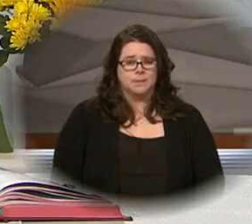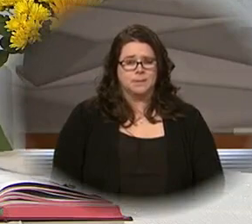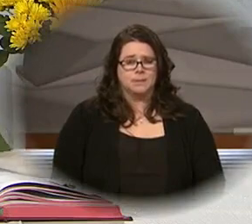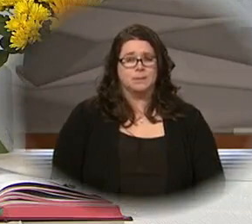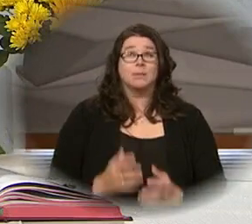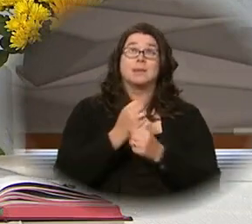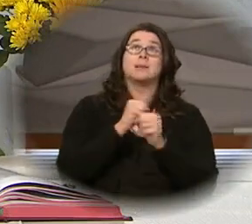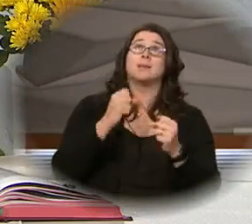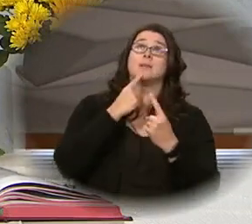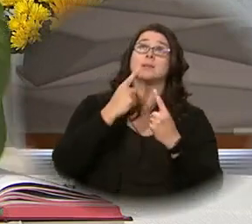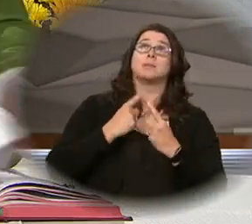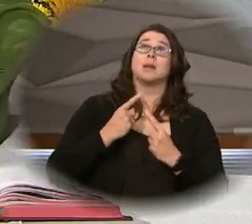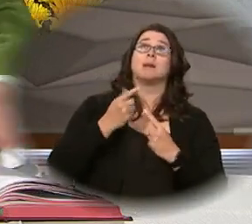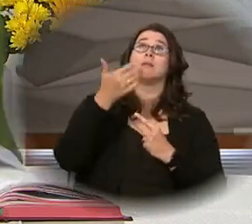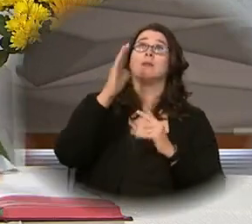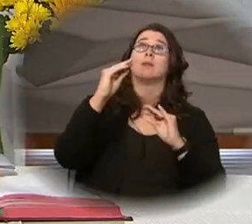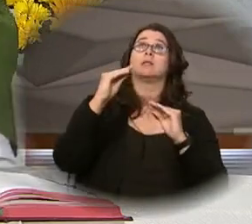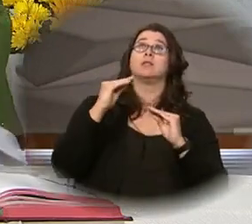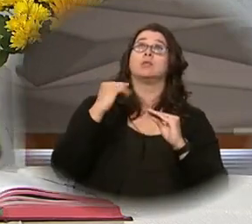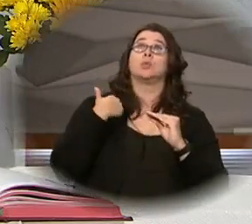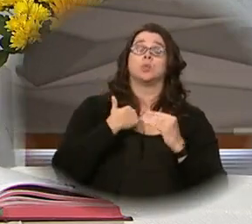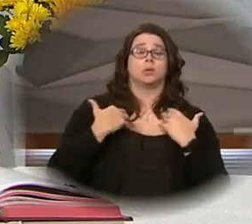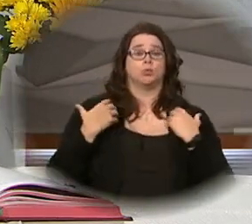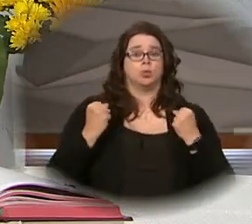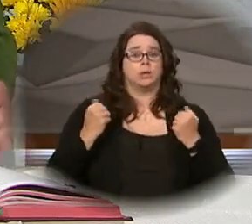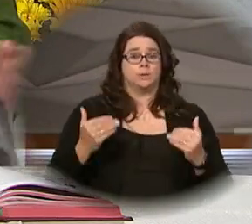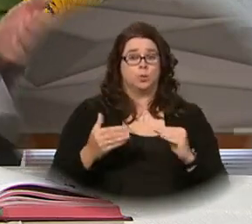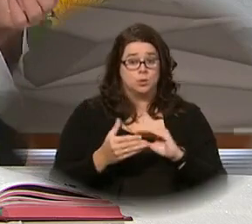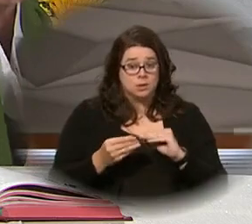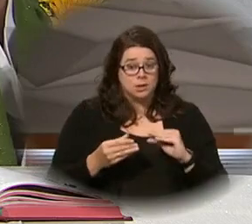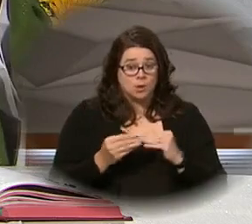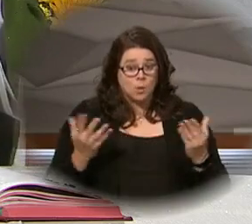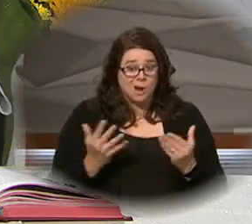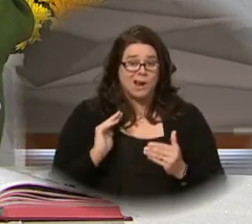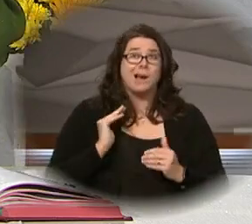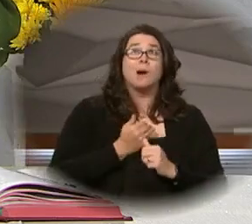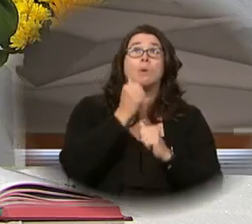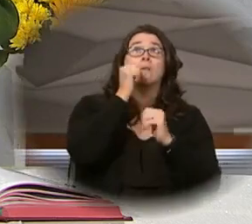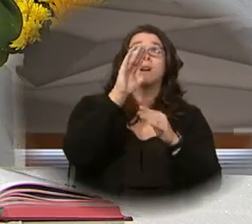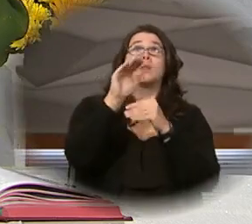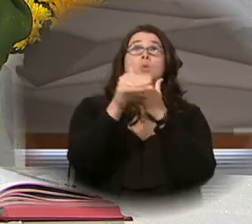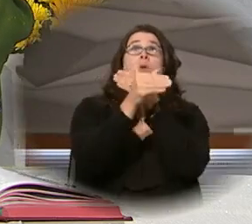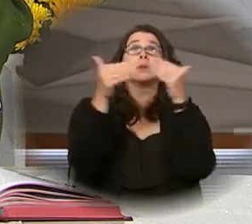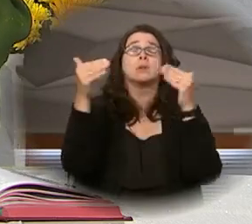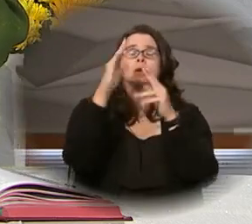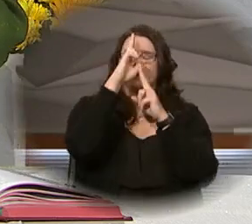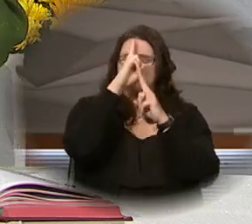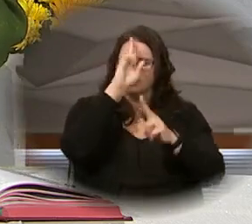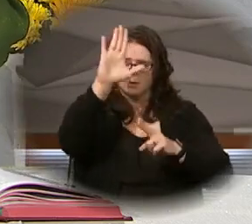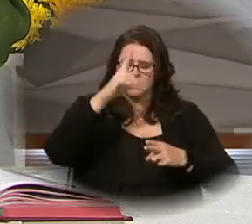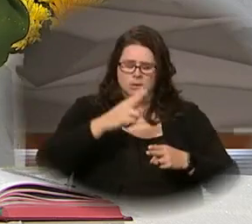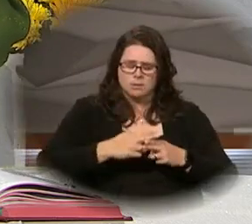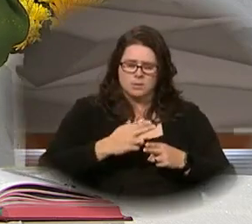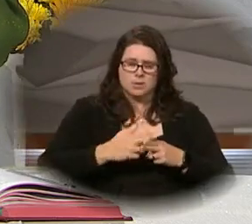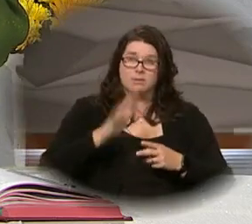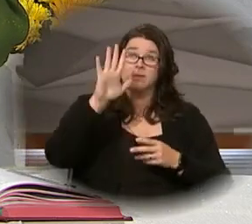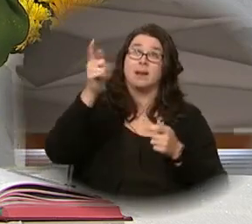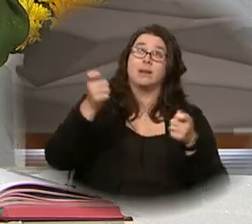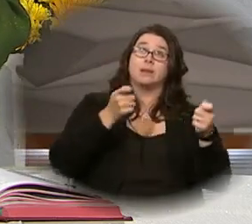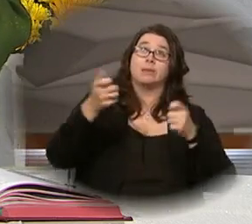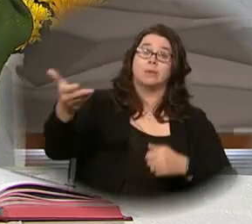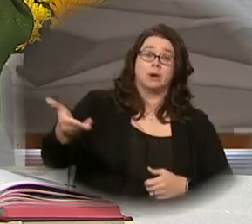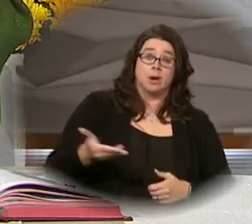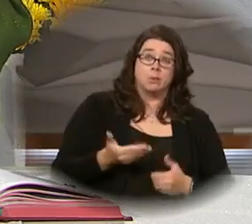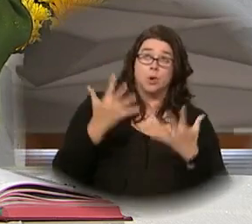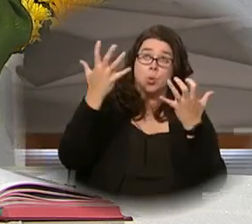At our Savior's command and formed by divine teaching, we dare to say, Our Father, who art in heaven, hallowed be